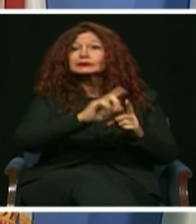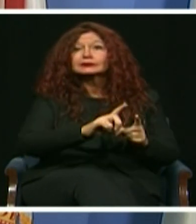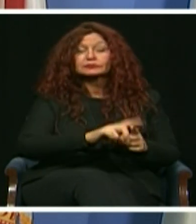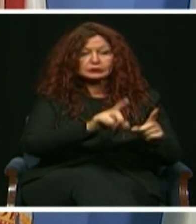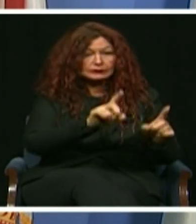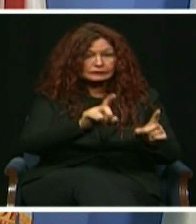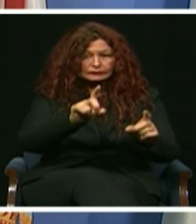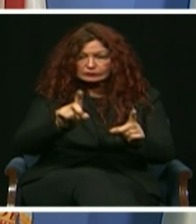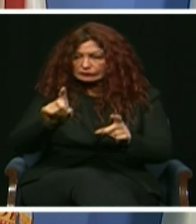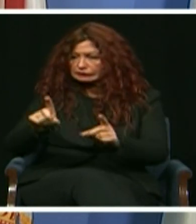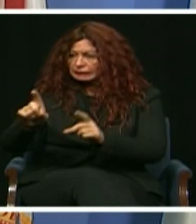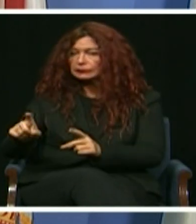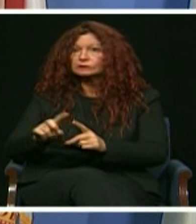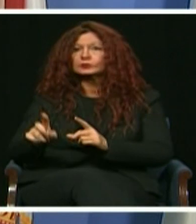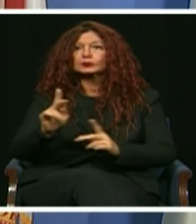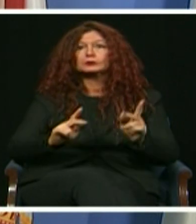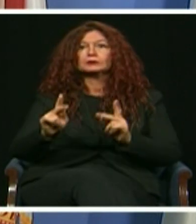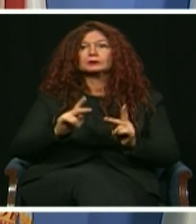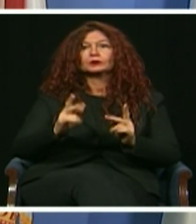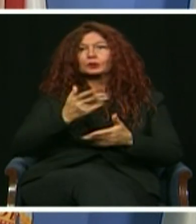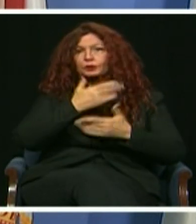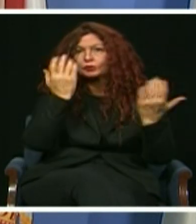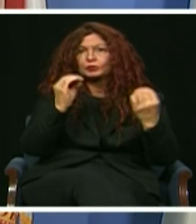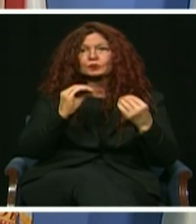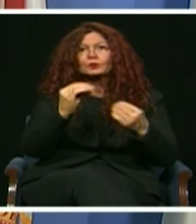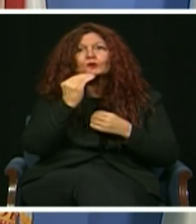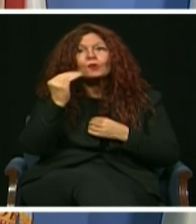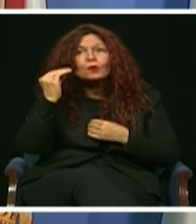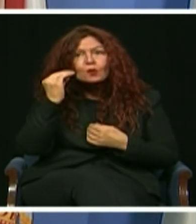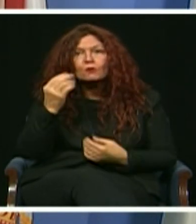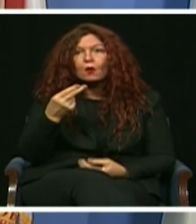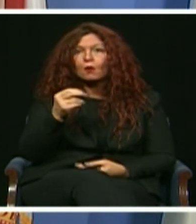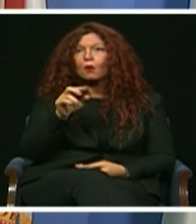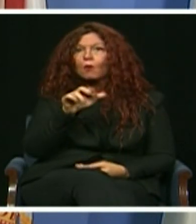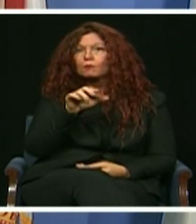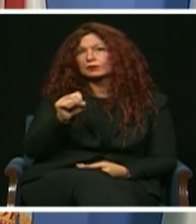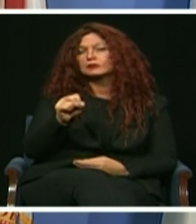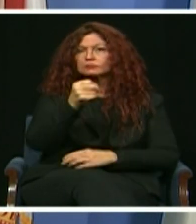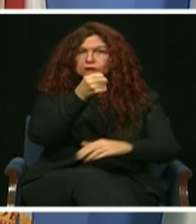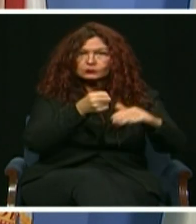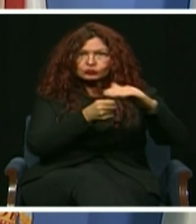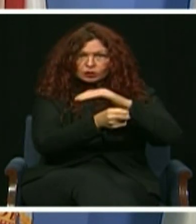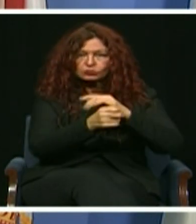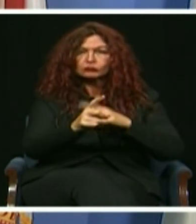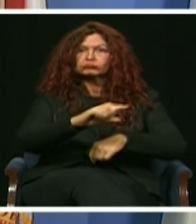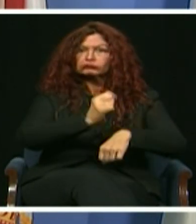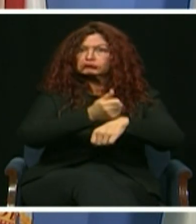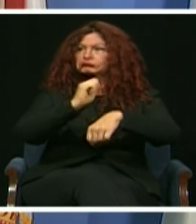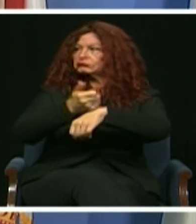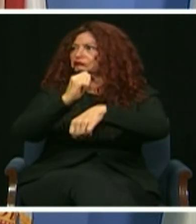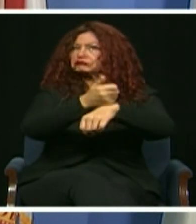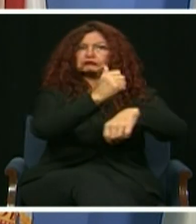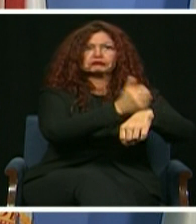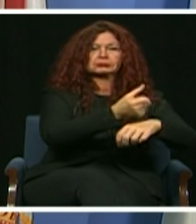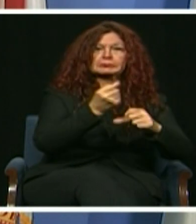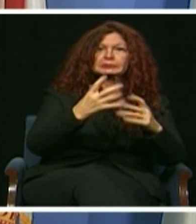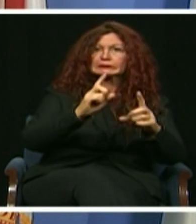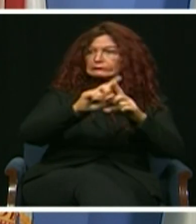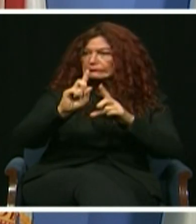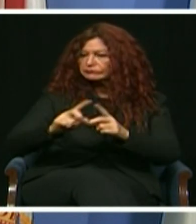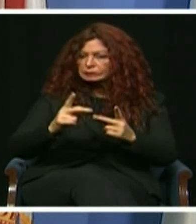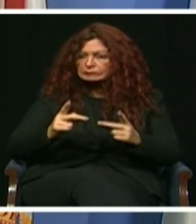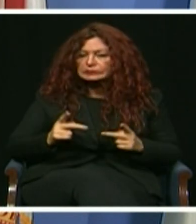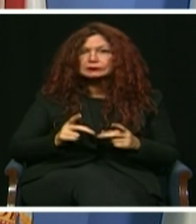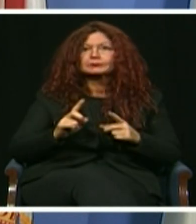homeless people and created new sheltering sites, including one dedicated to homeless seniors who were not able to quarantine safely.